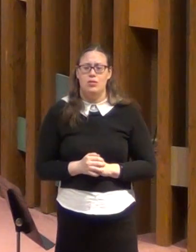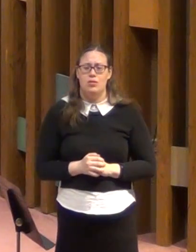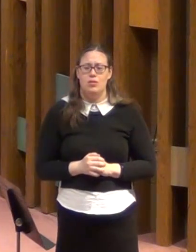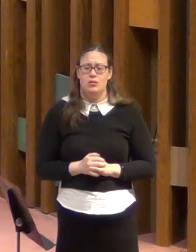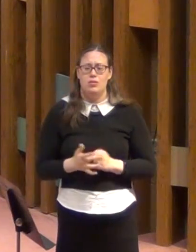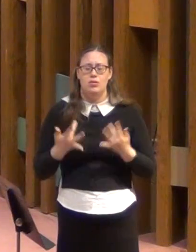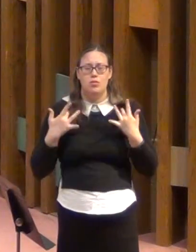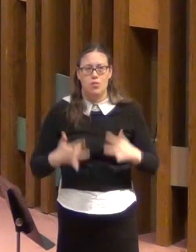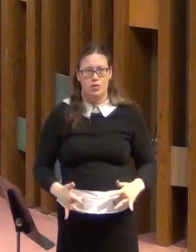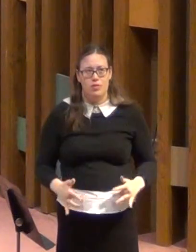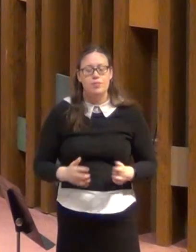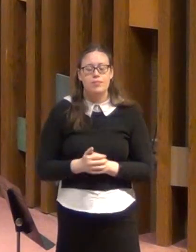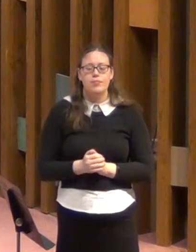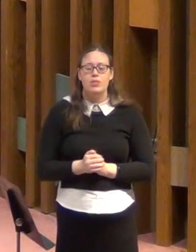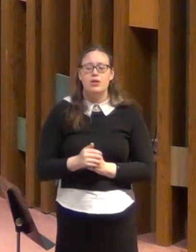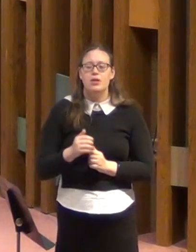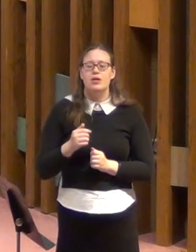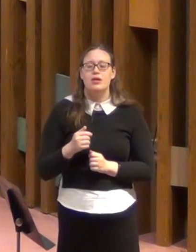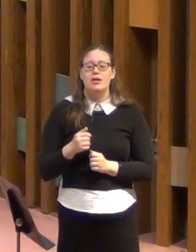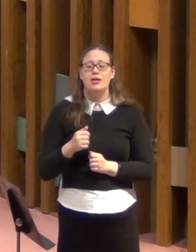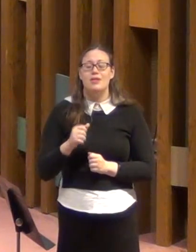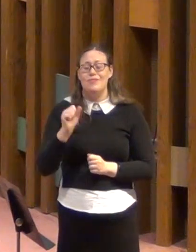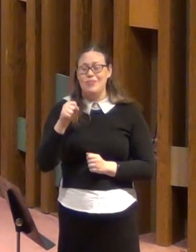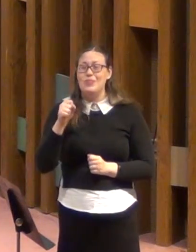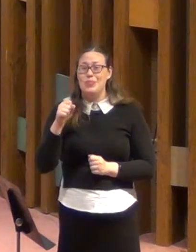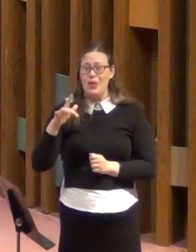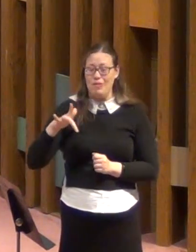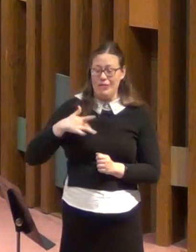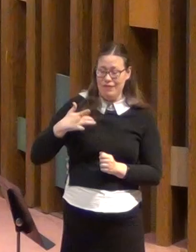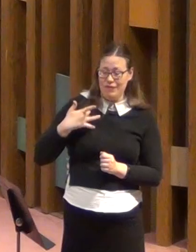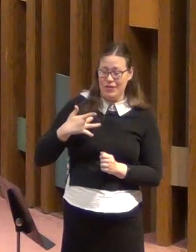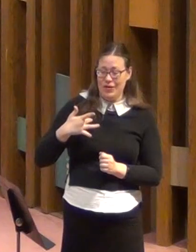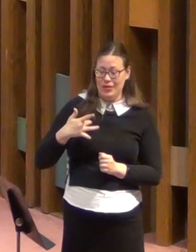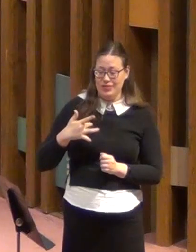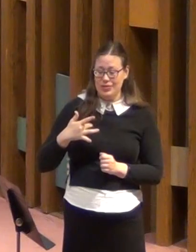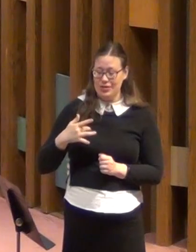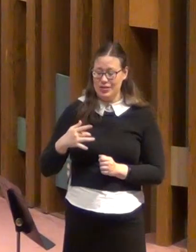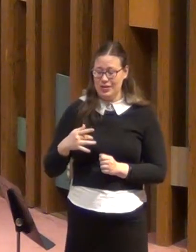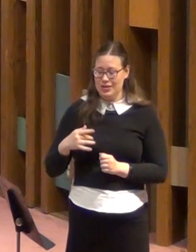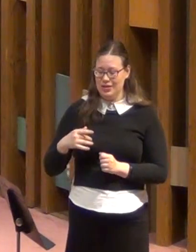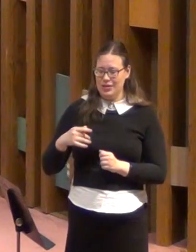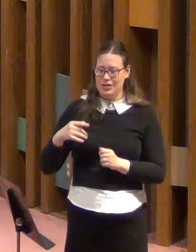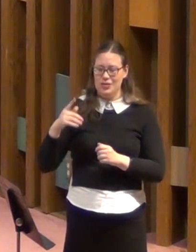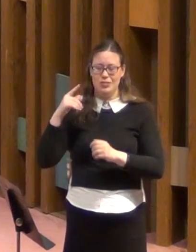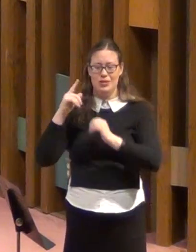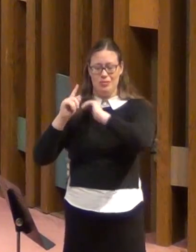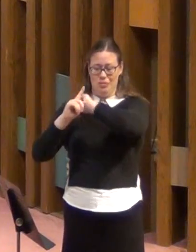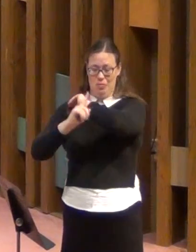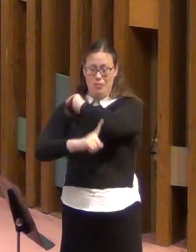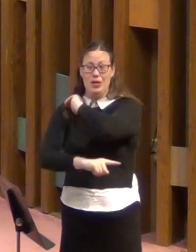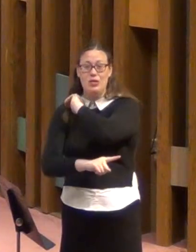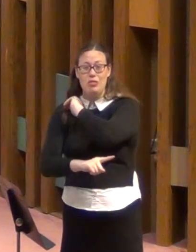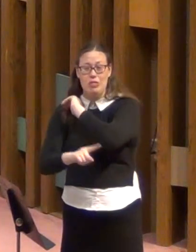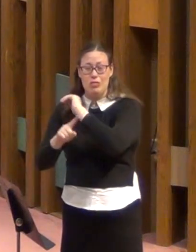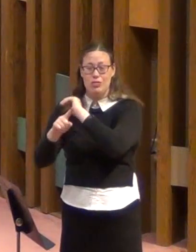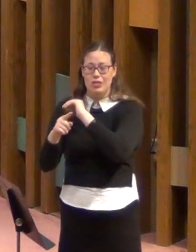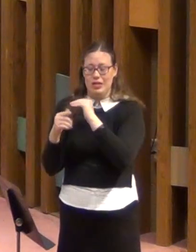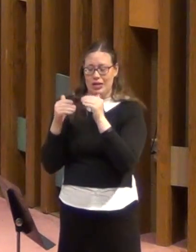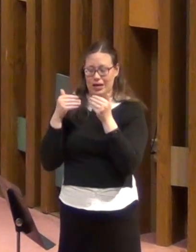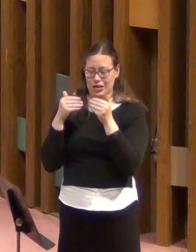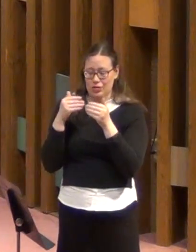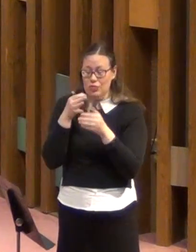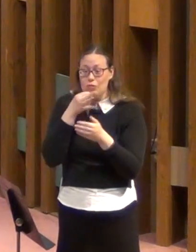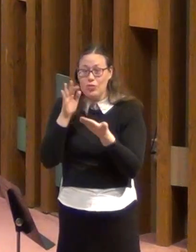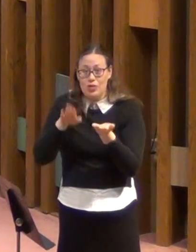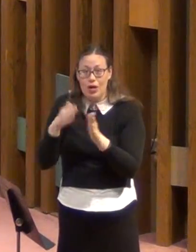Indeed, we felt that we had received the sentence of death. But this happened, that we might not